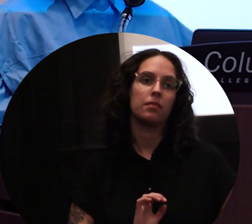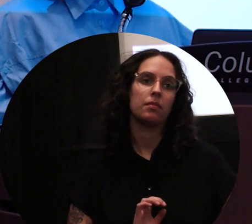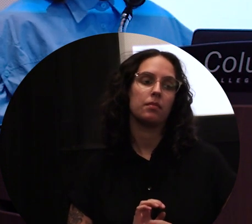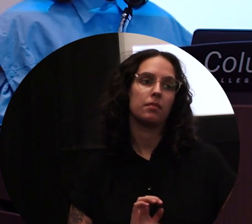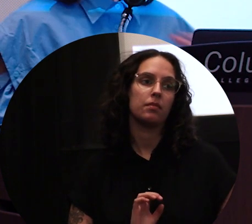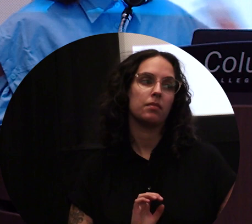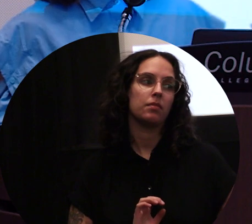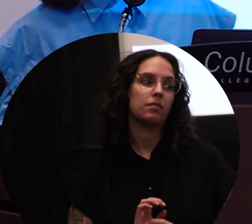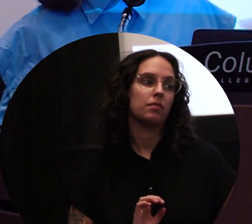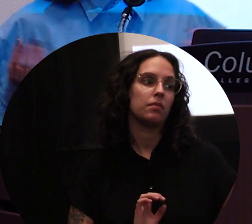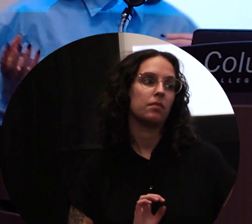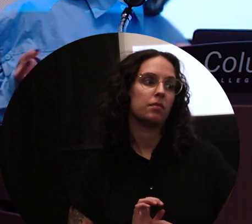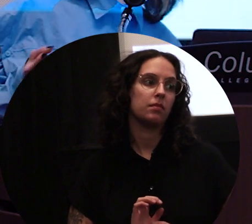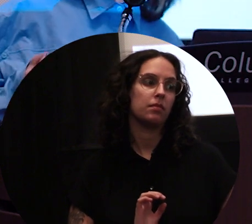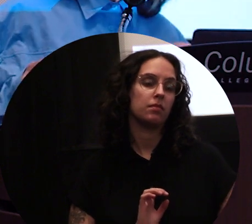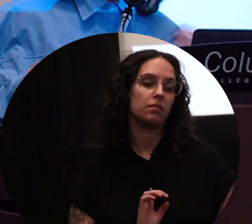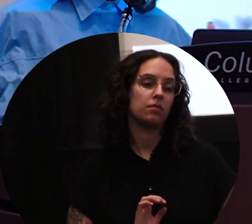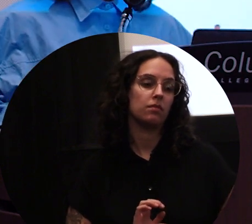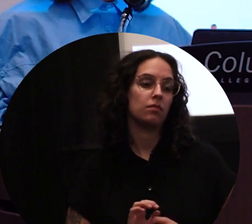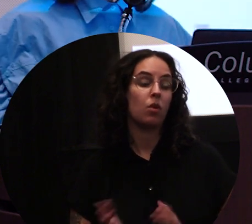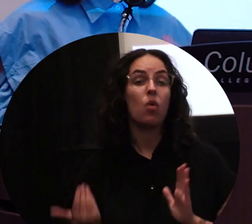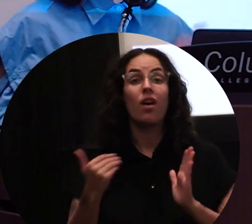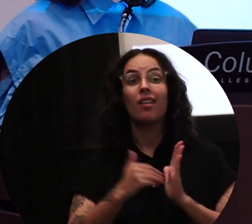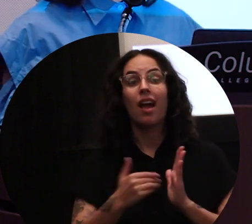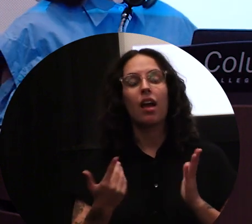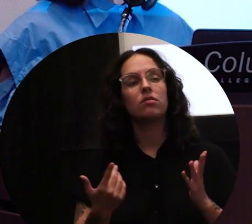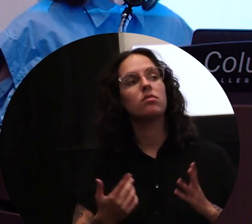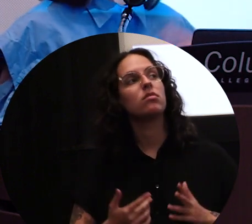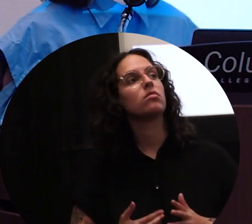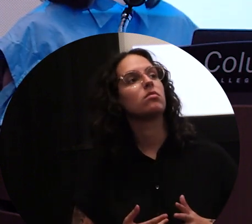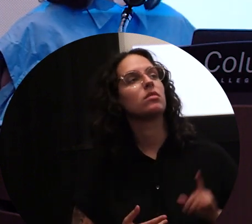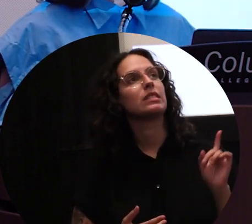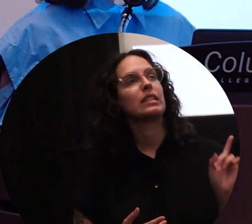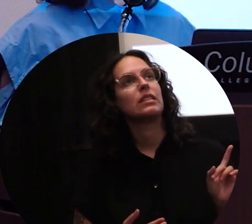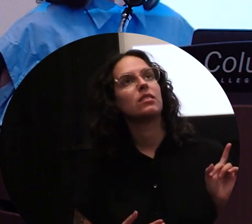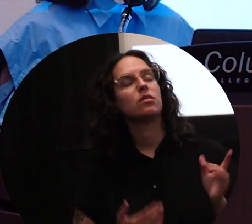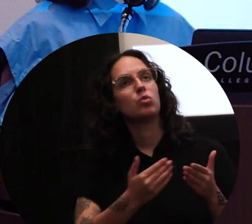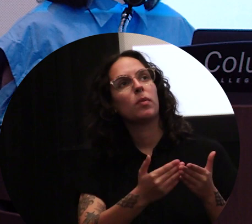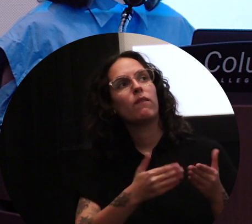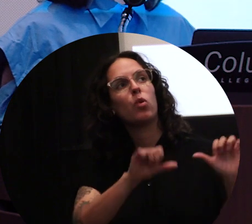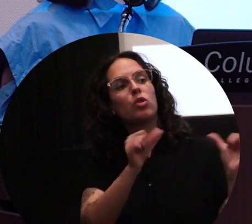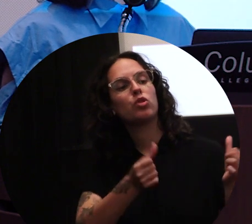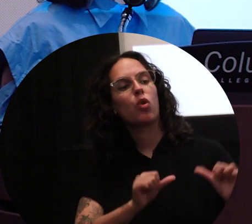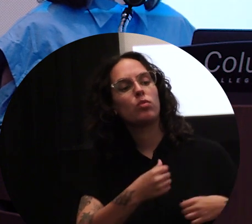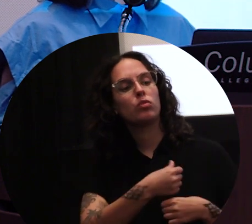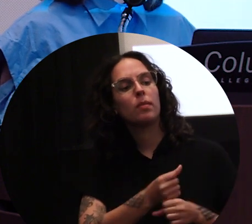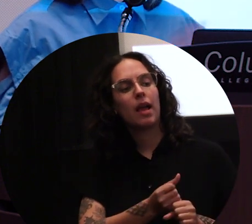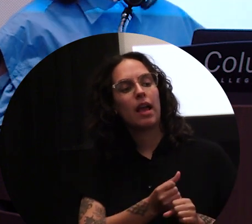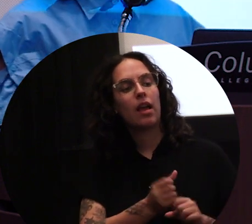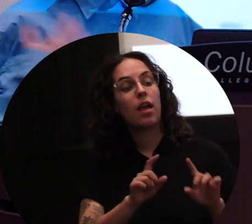So I mentioned so on while I'm making these books and the sculpture. Well, this was made before the sculpture was made. But